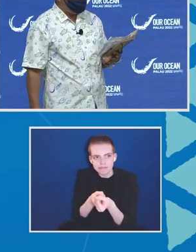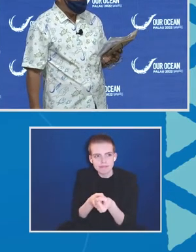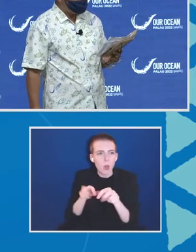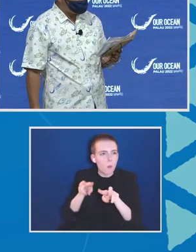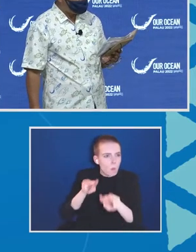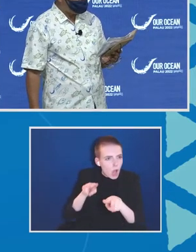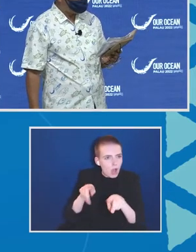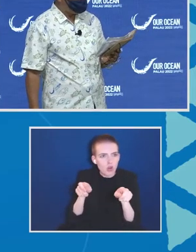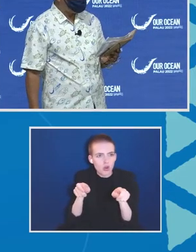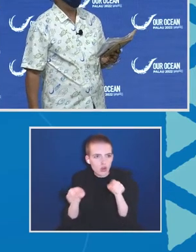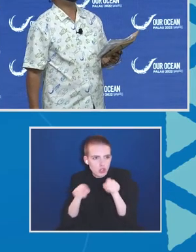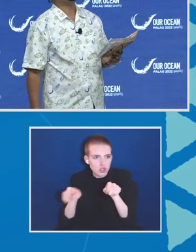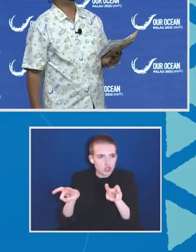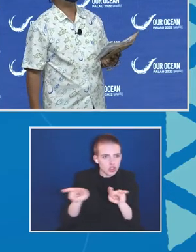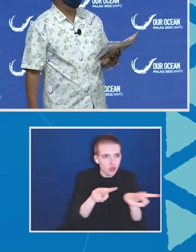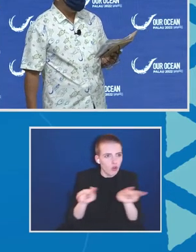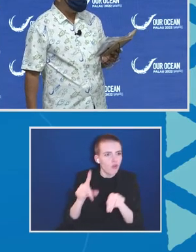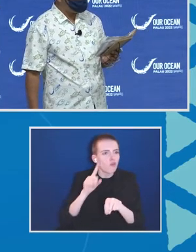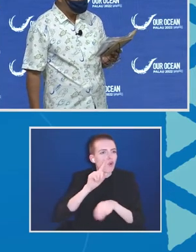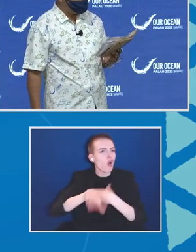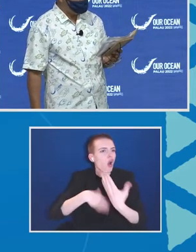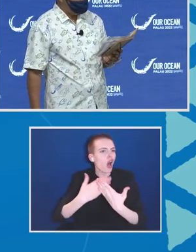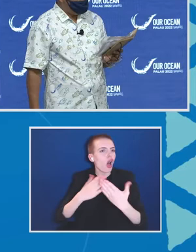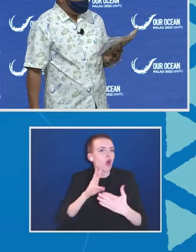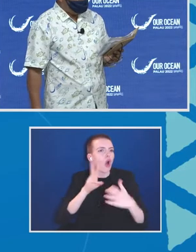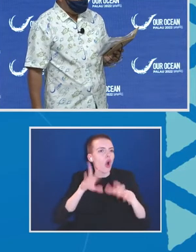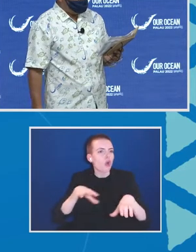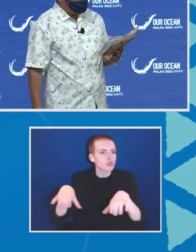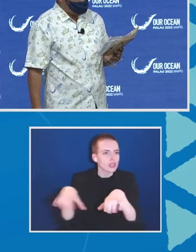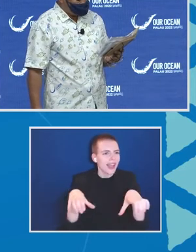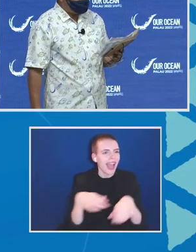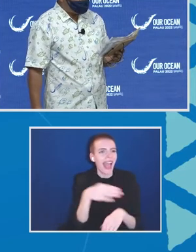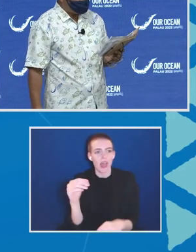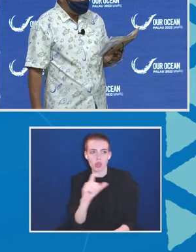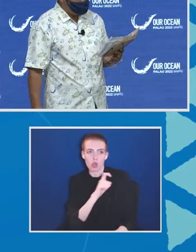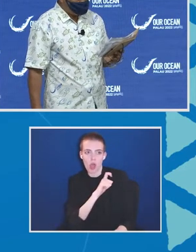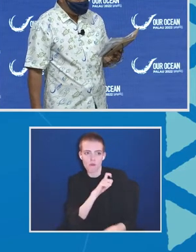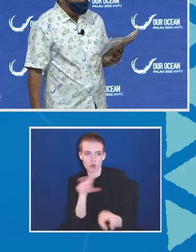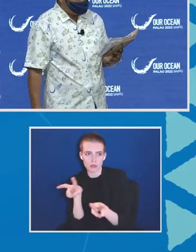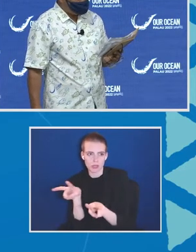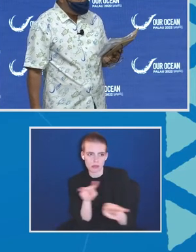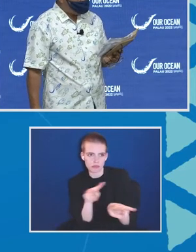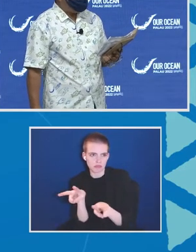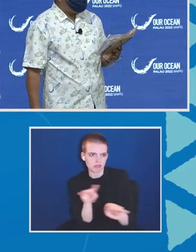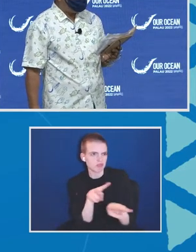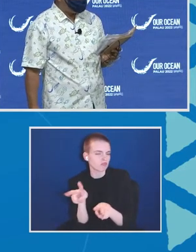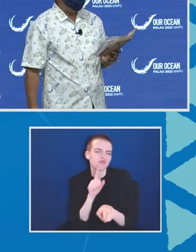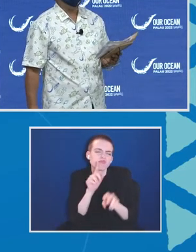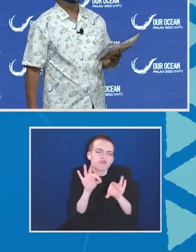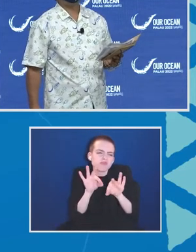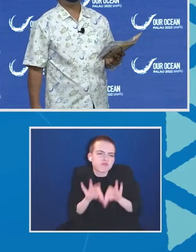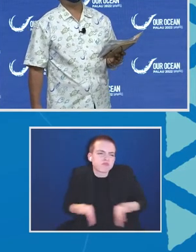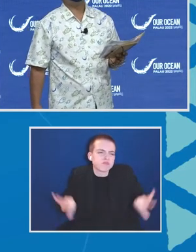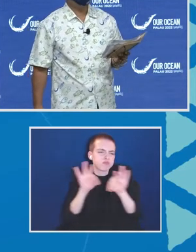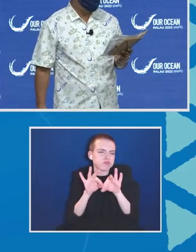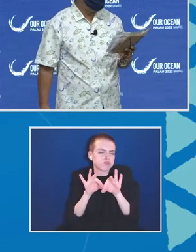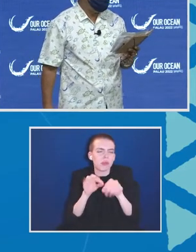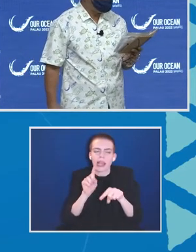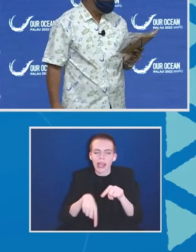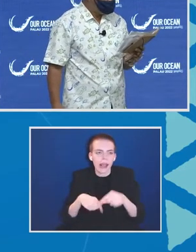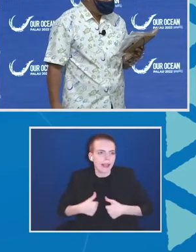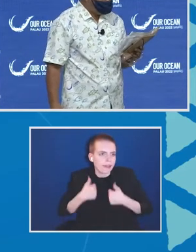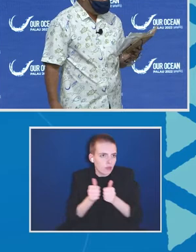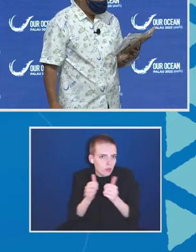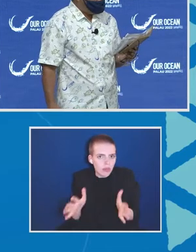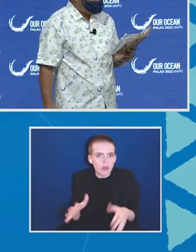of ocean activities and law enforcement are indispensable. The Nippon Foundation and the Saskatchewan Peace